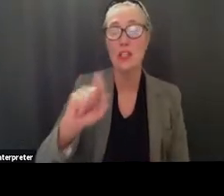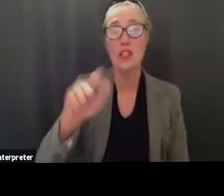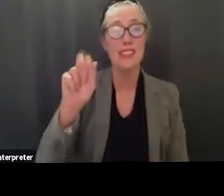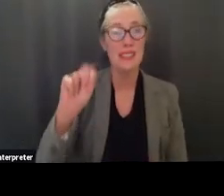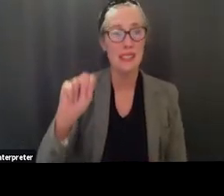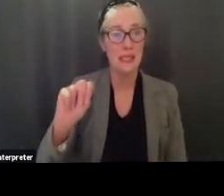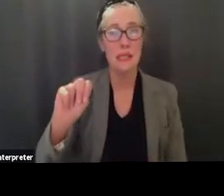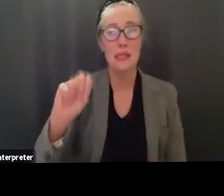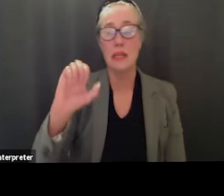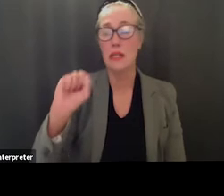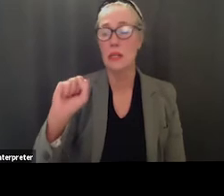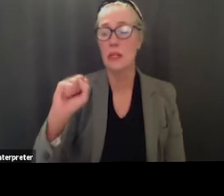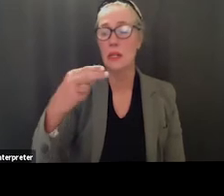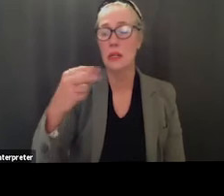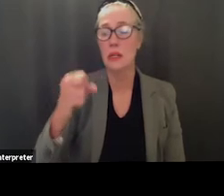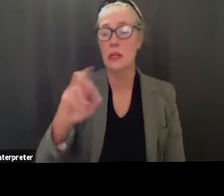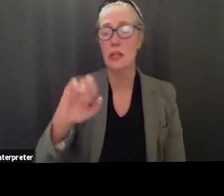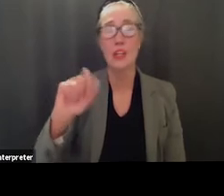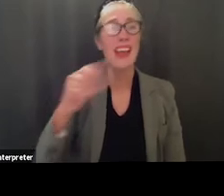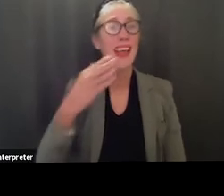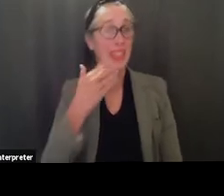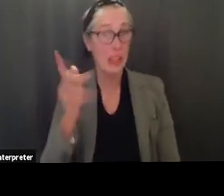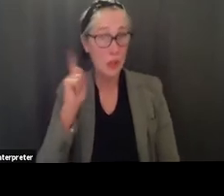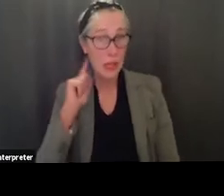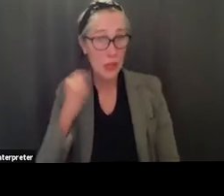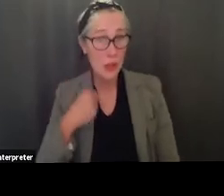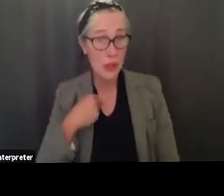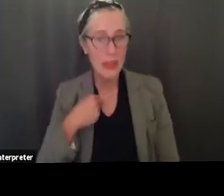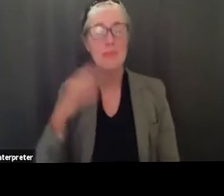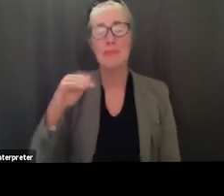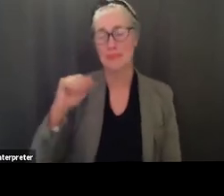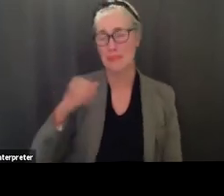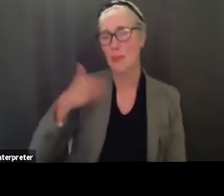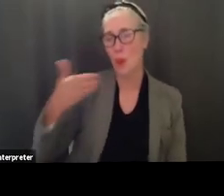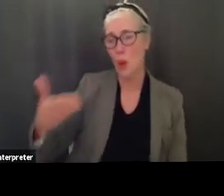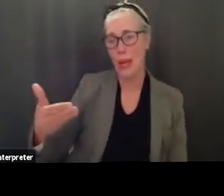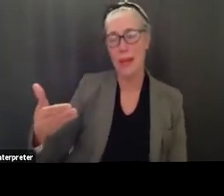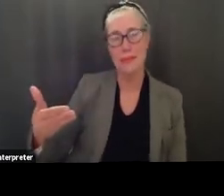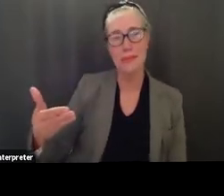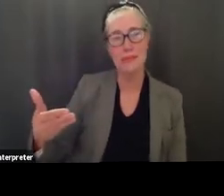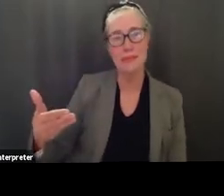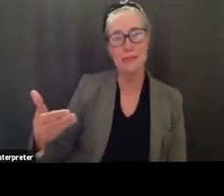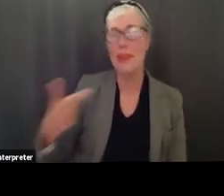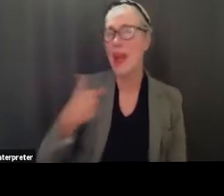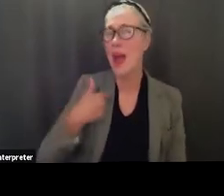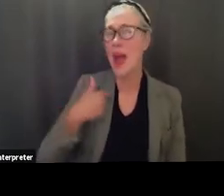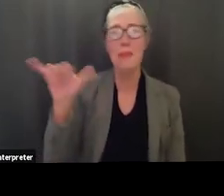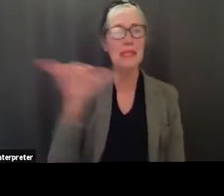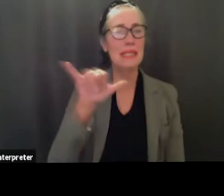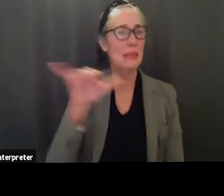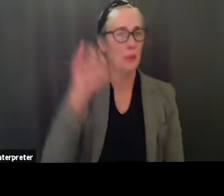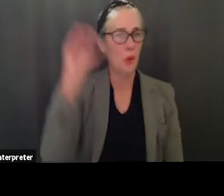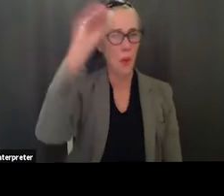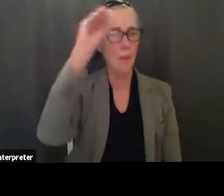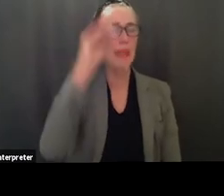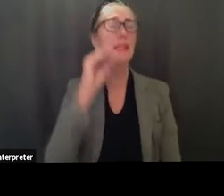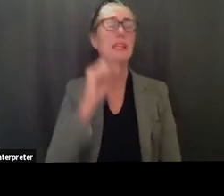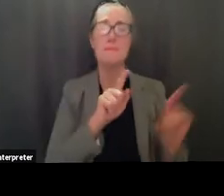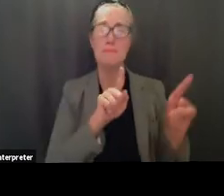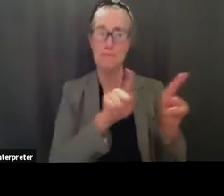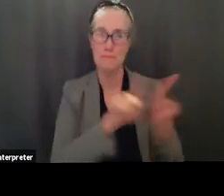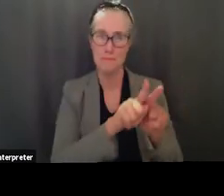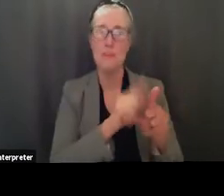all right thank you can you hear me yes go ahead yeah just i i echo all all the ladies that spoke tonight um